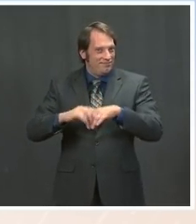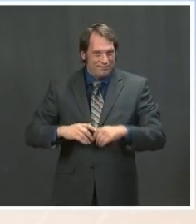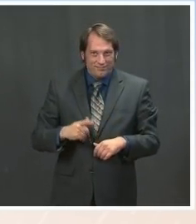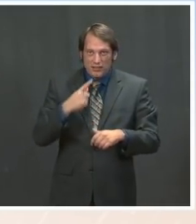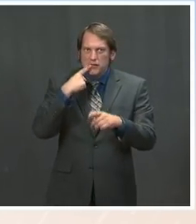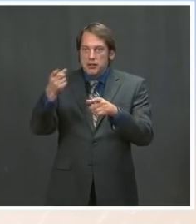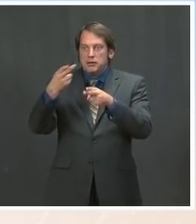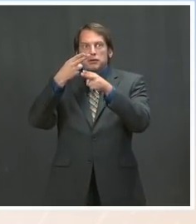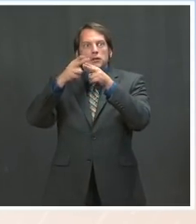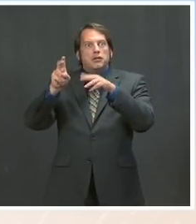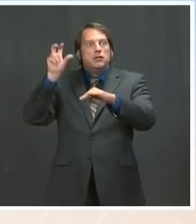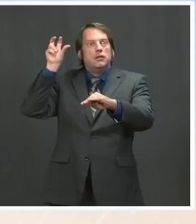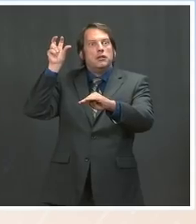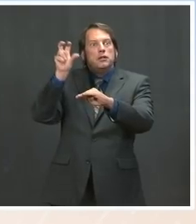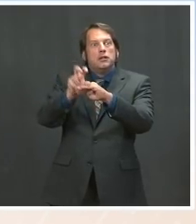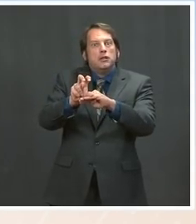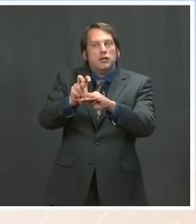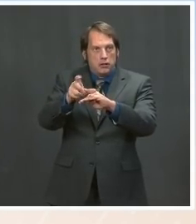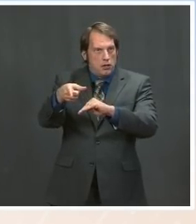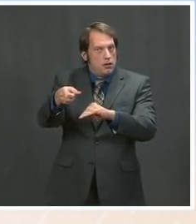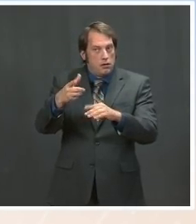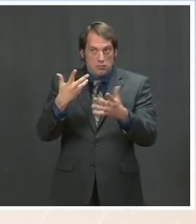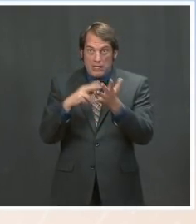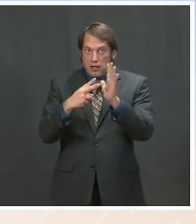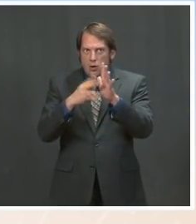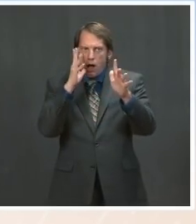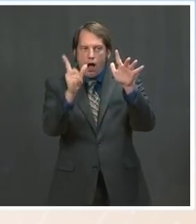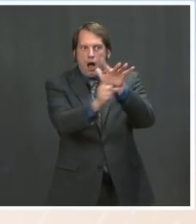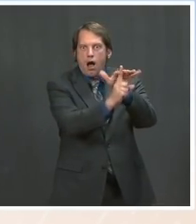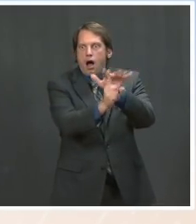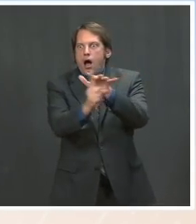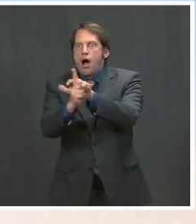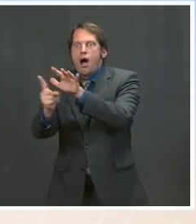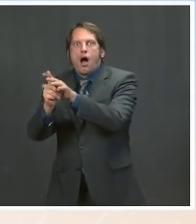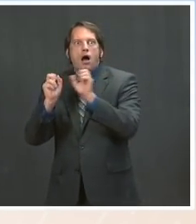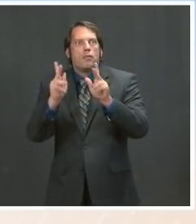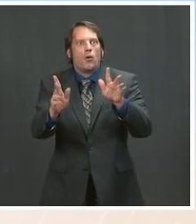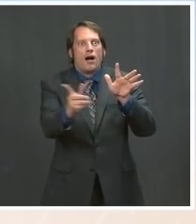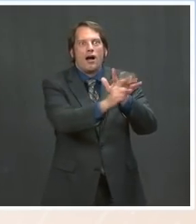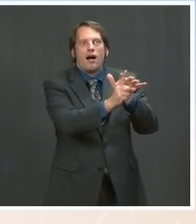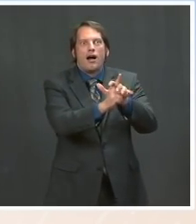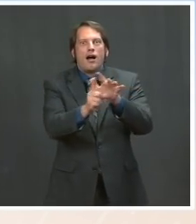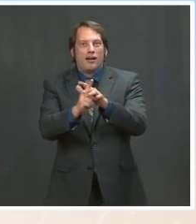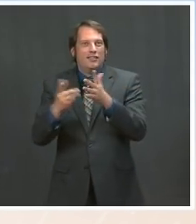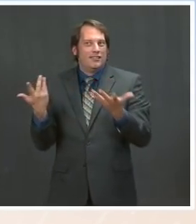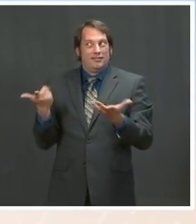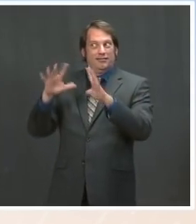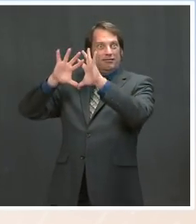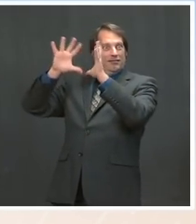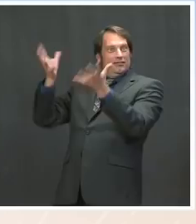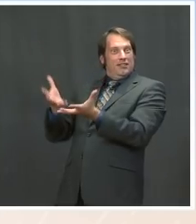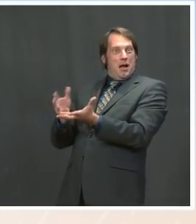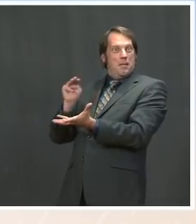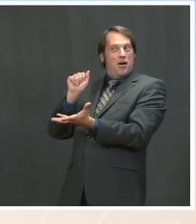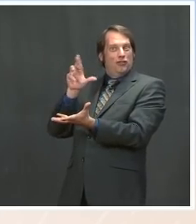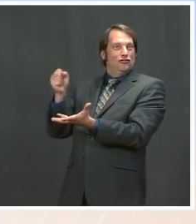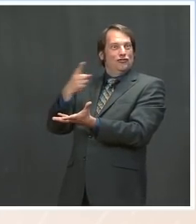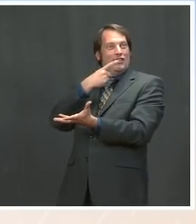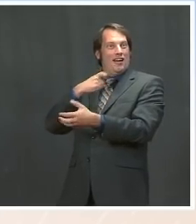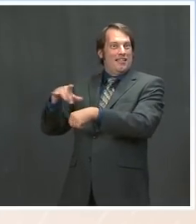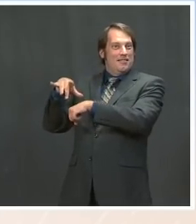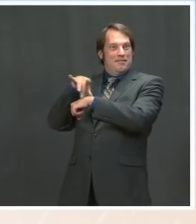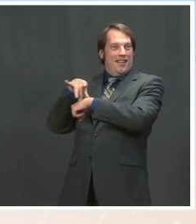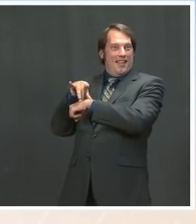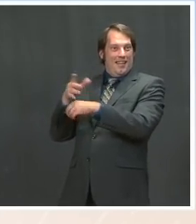exploration down the road. Future Red Planet missions could include choppers as scouts or data collectors. Very exciting.